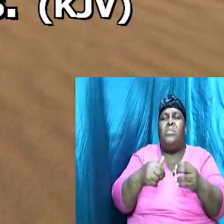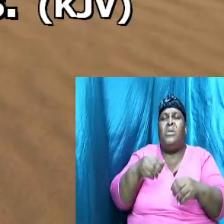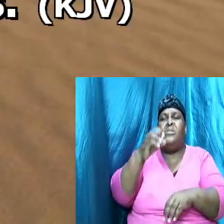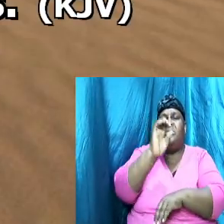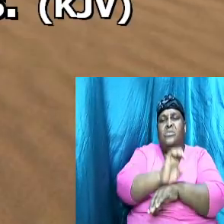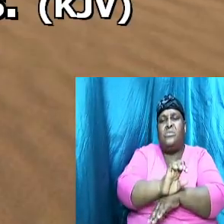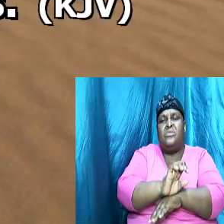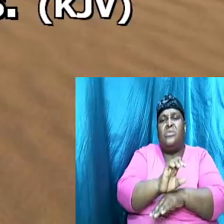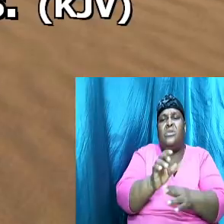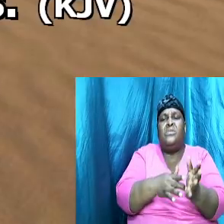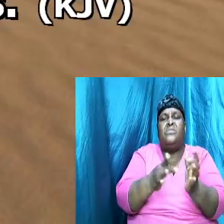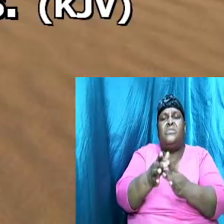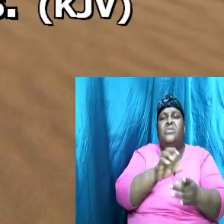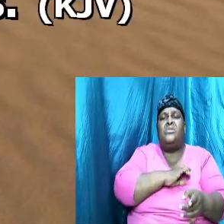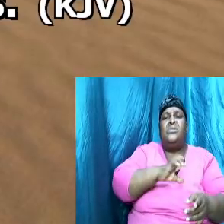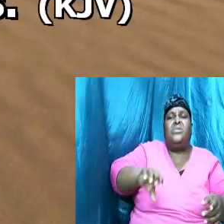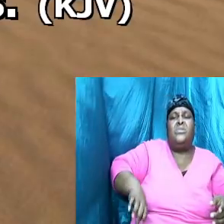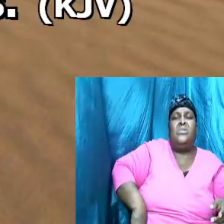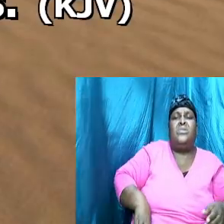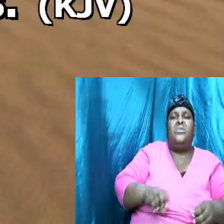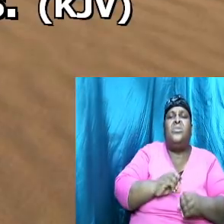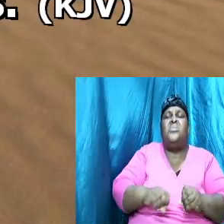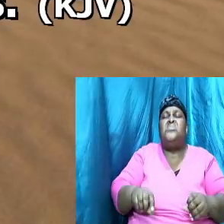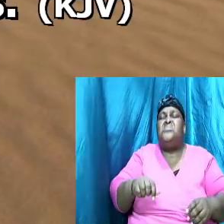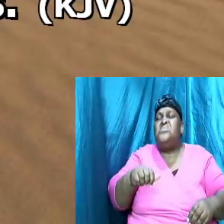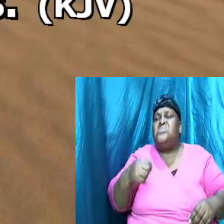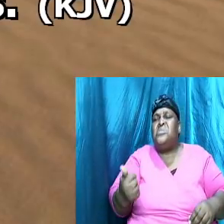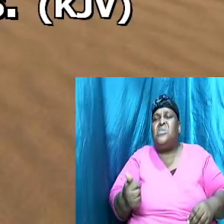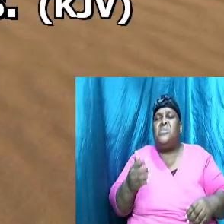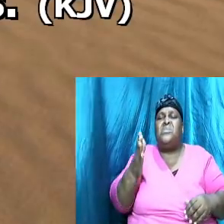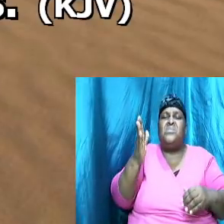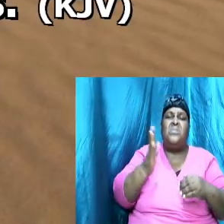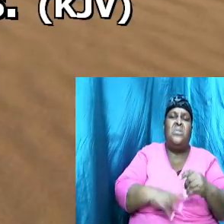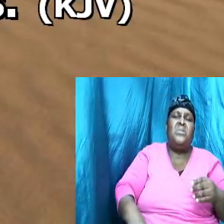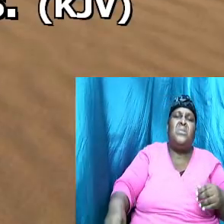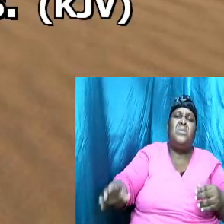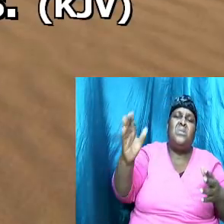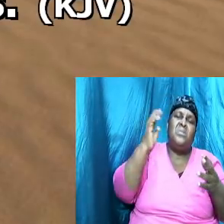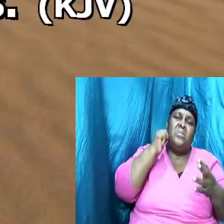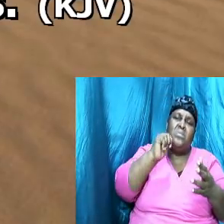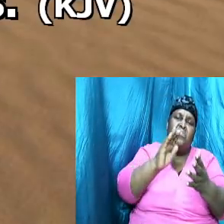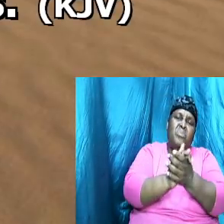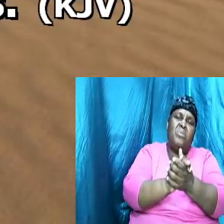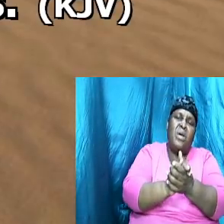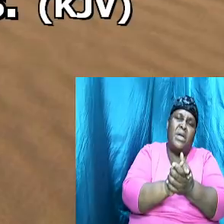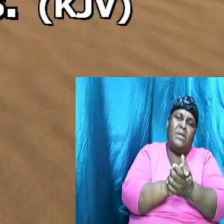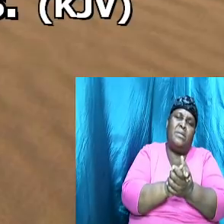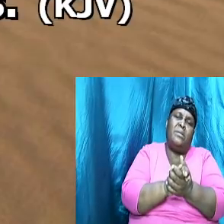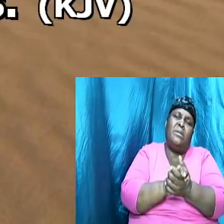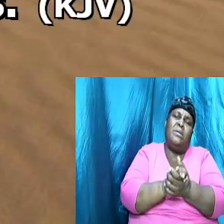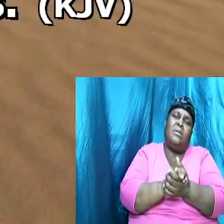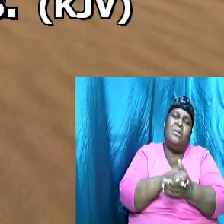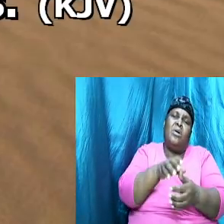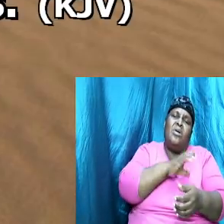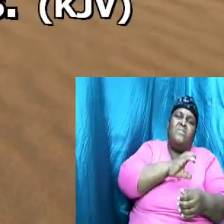Christ which is none other than the bride of Christ the church that you